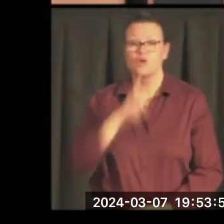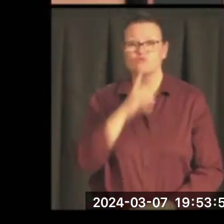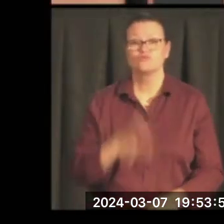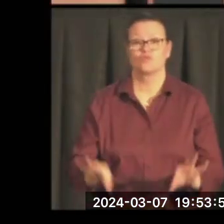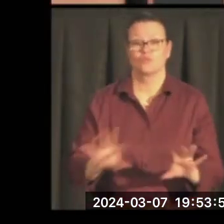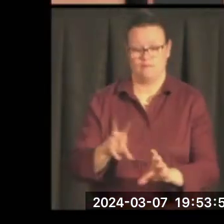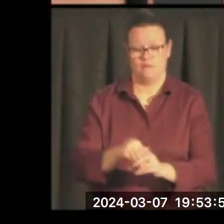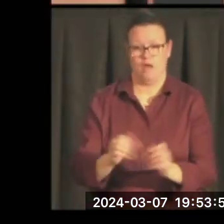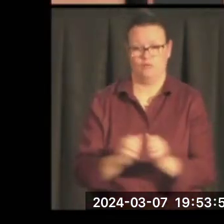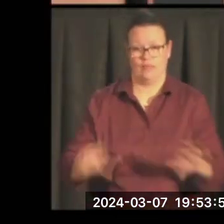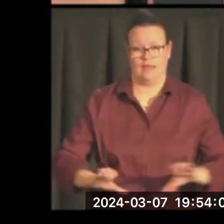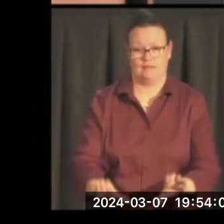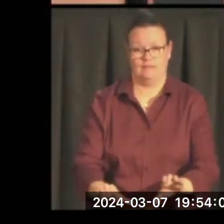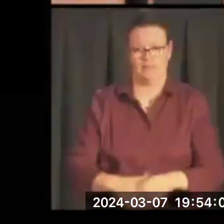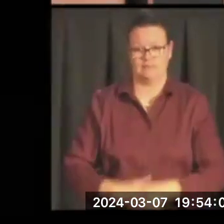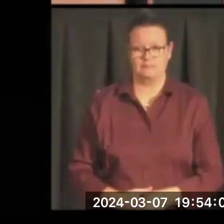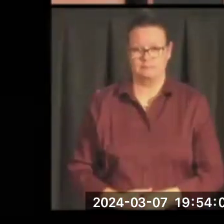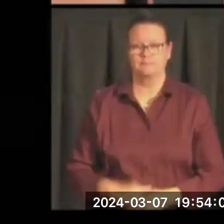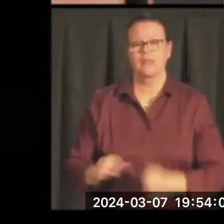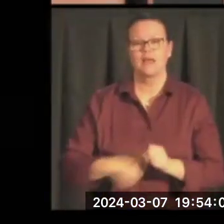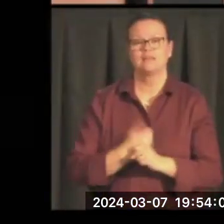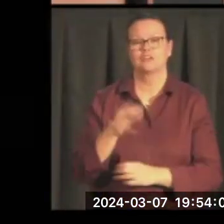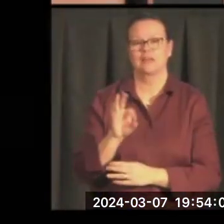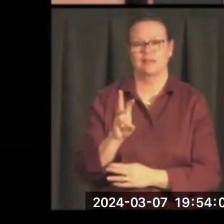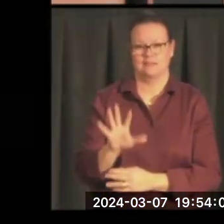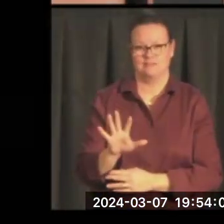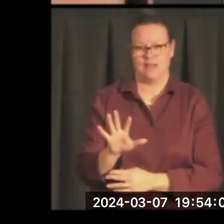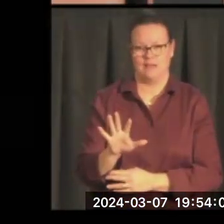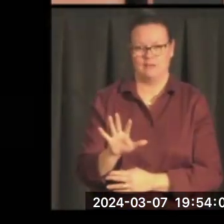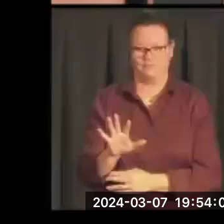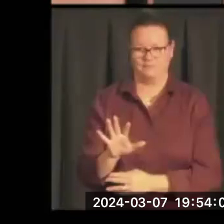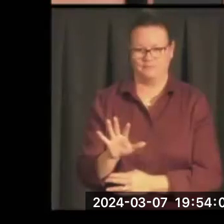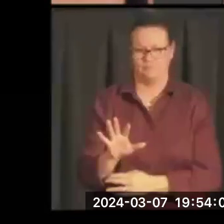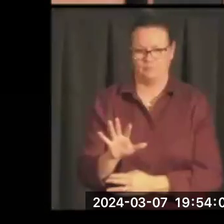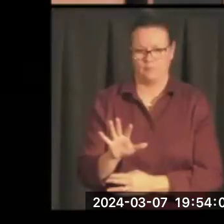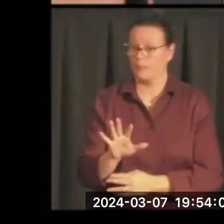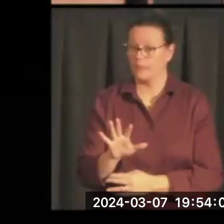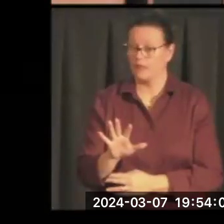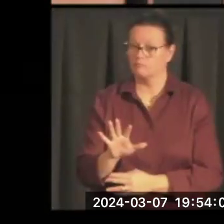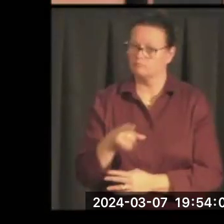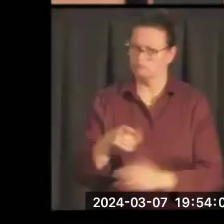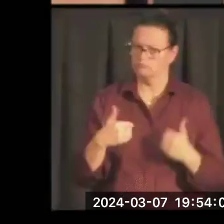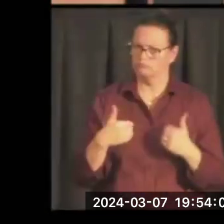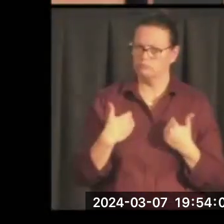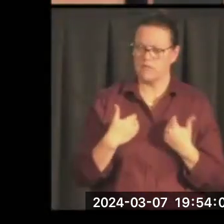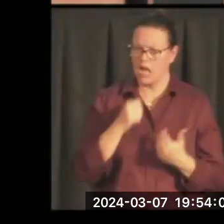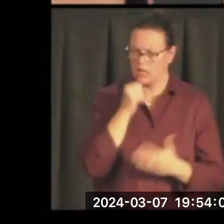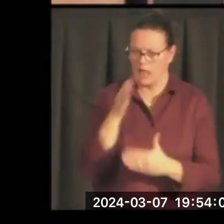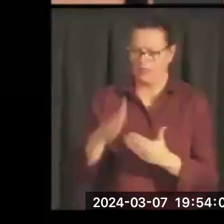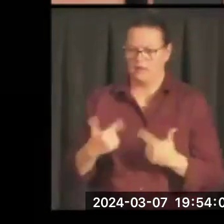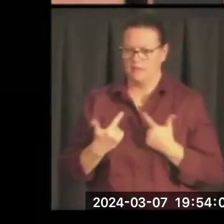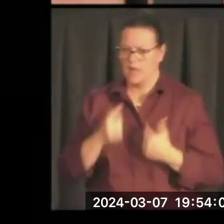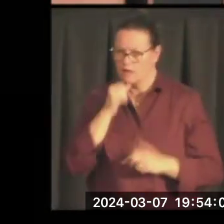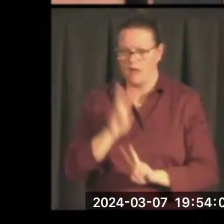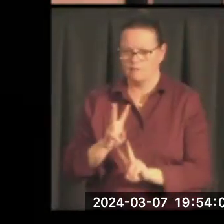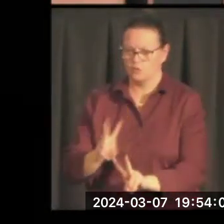And so, in 1965, not at the end of her life, not during a funeral